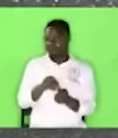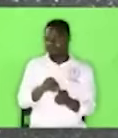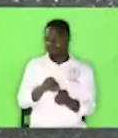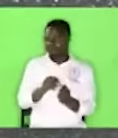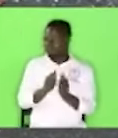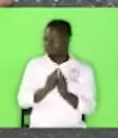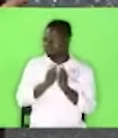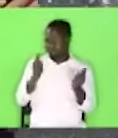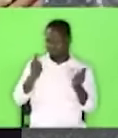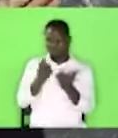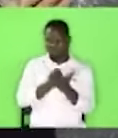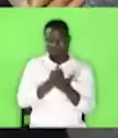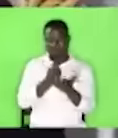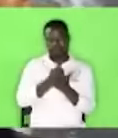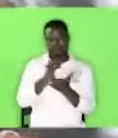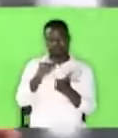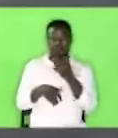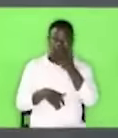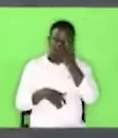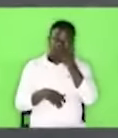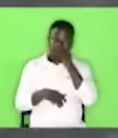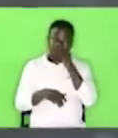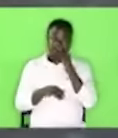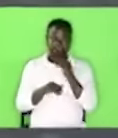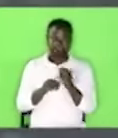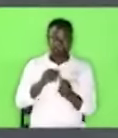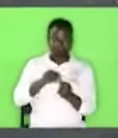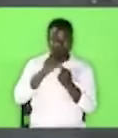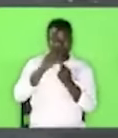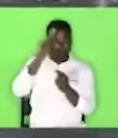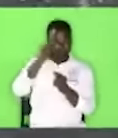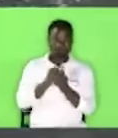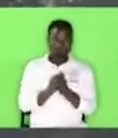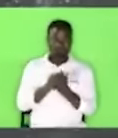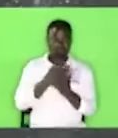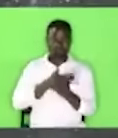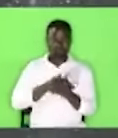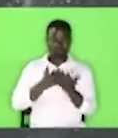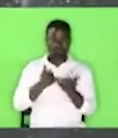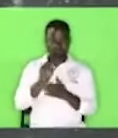I want you to bow down your head for a moment.